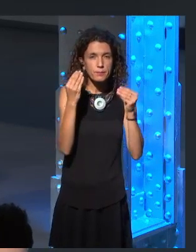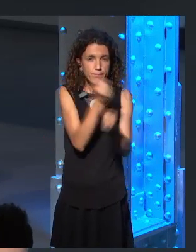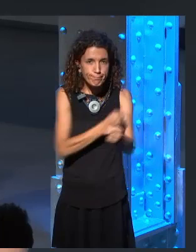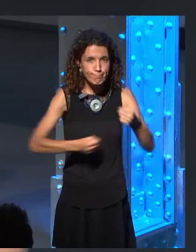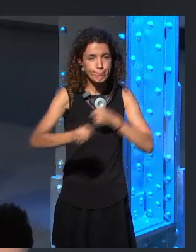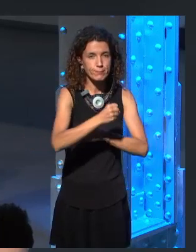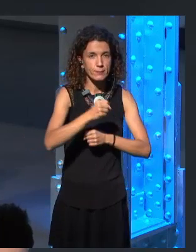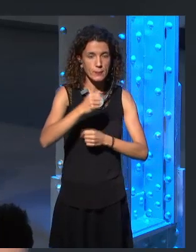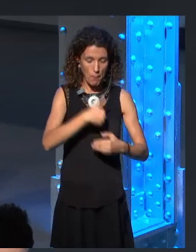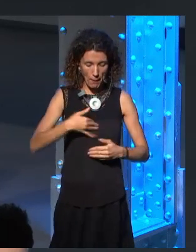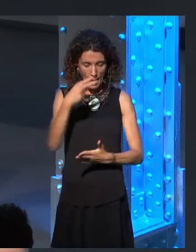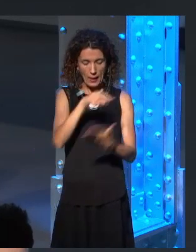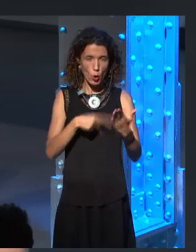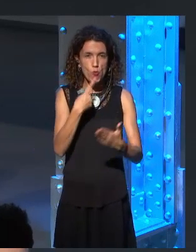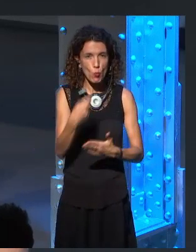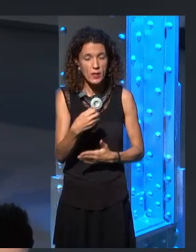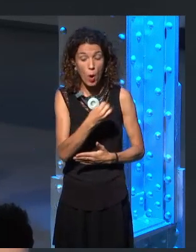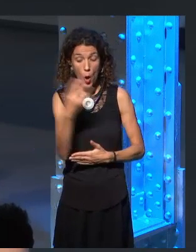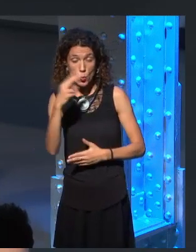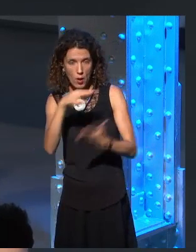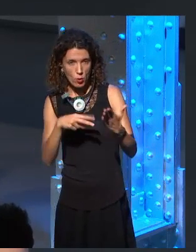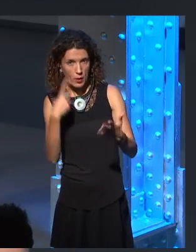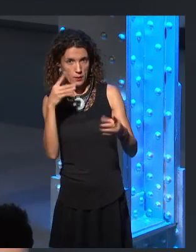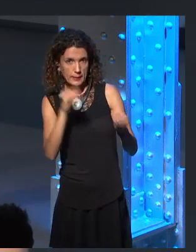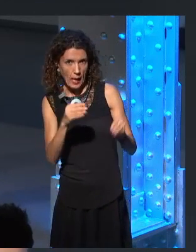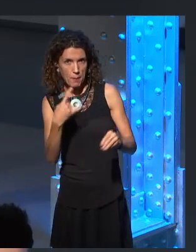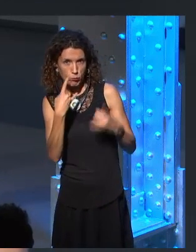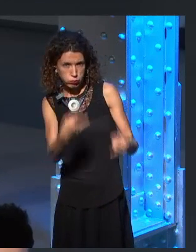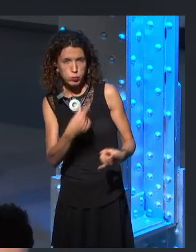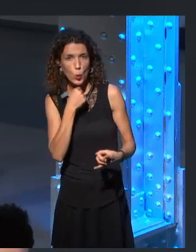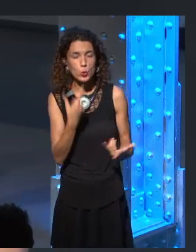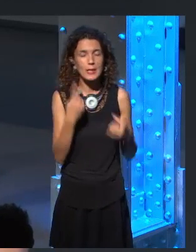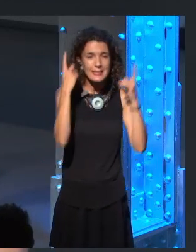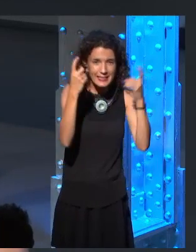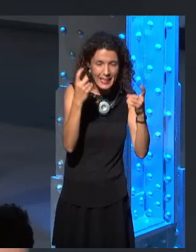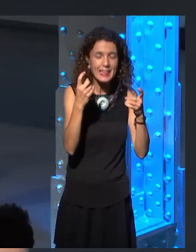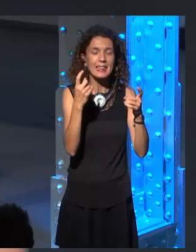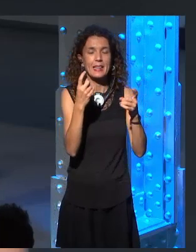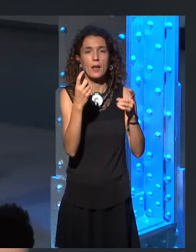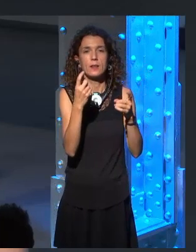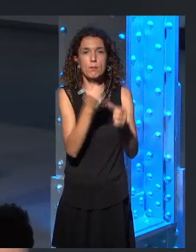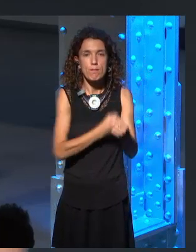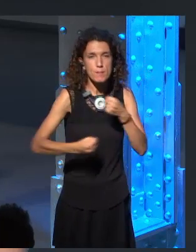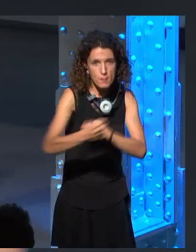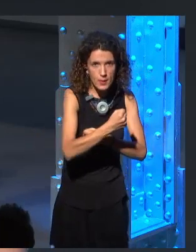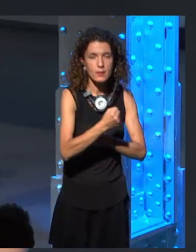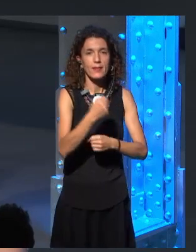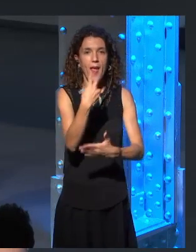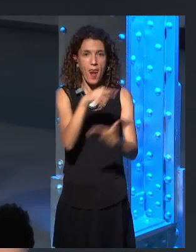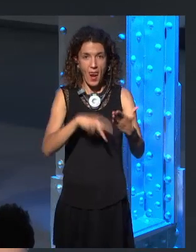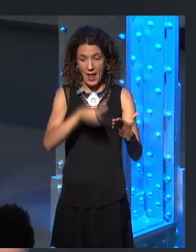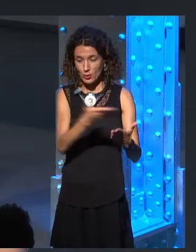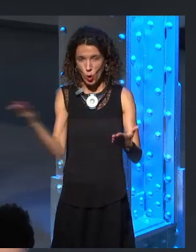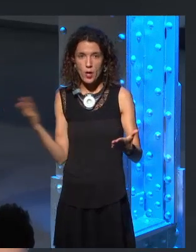people so interested in that? it's an interesting... Sometimes an author can have a very different perspective on what is interesting about a